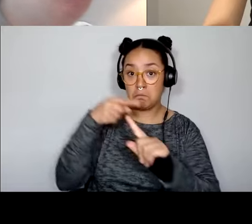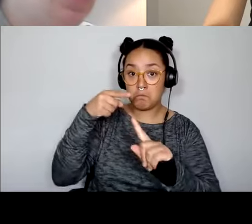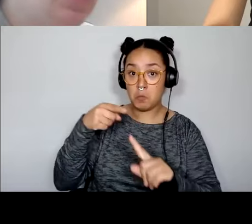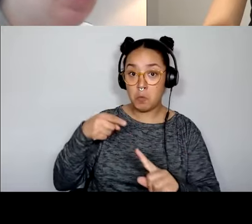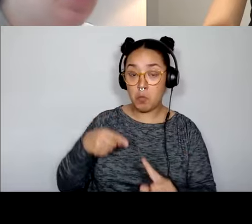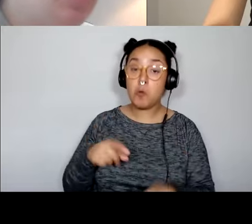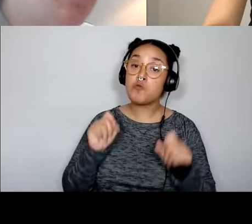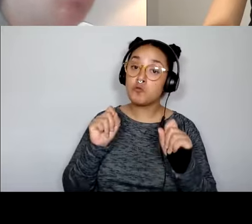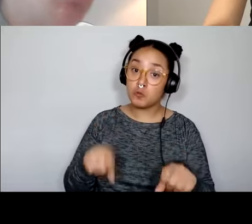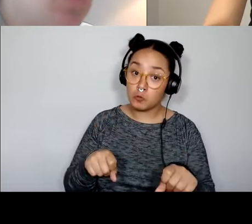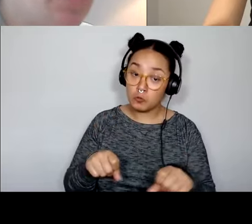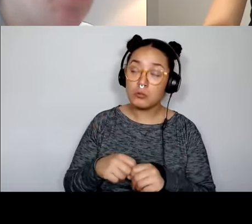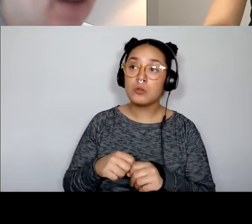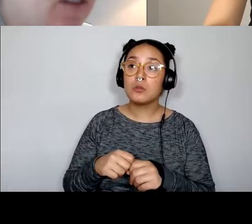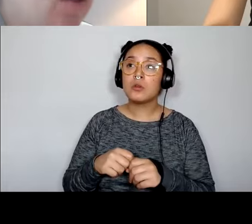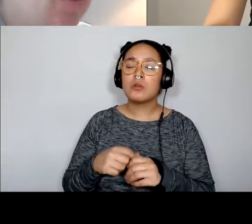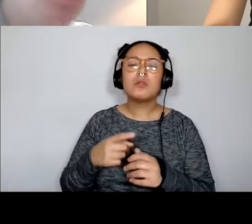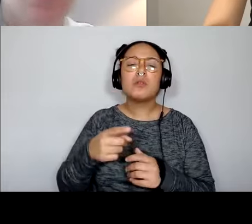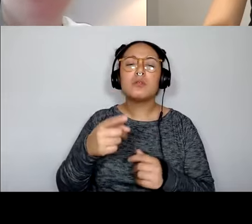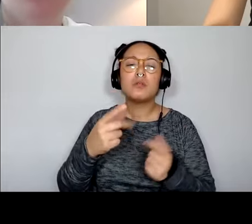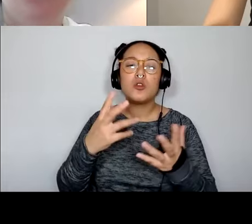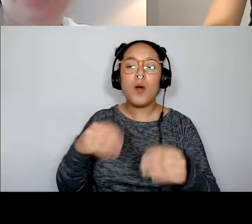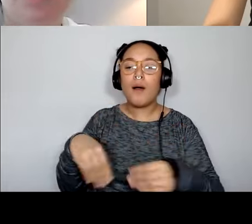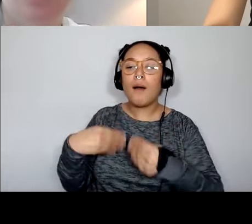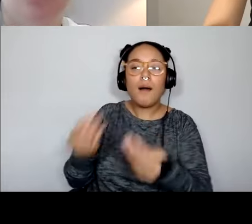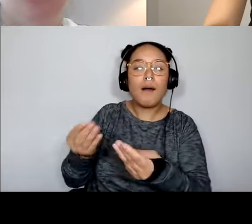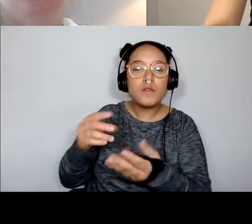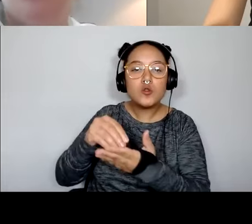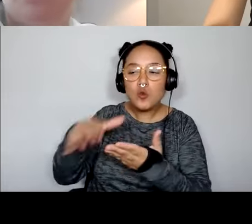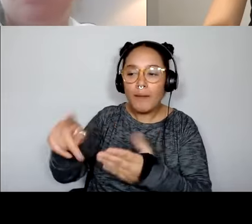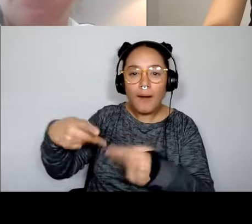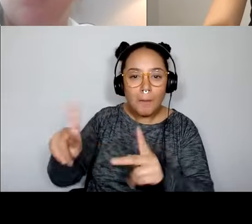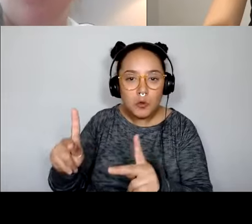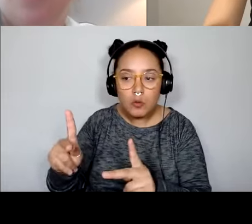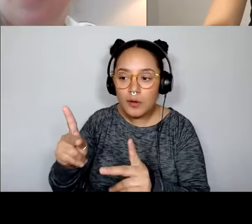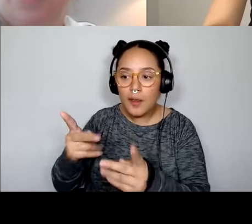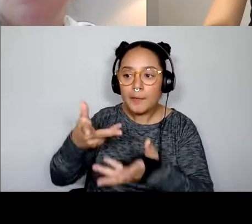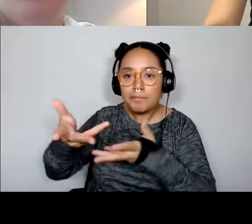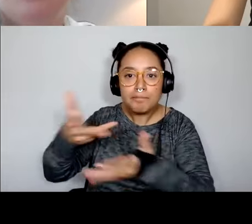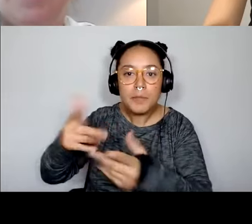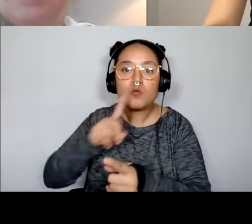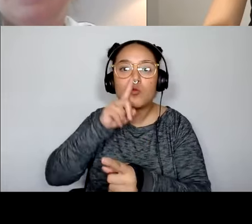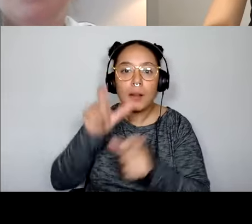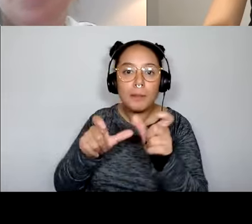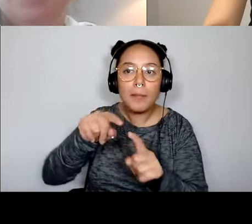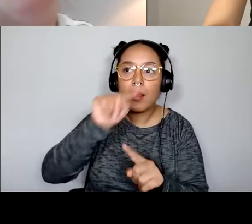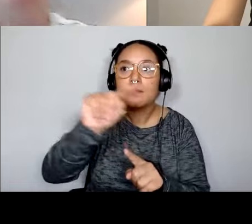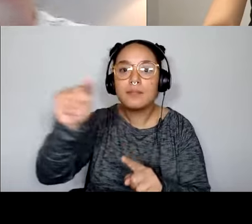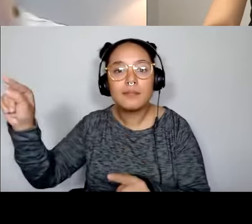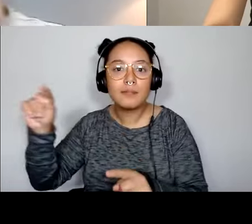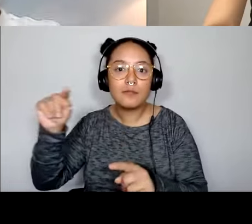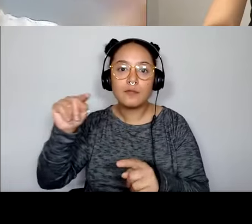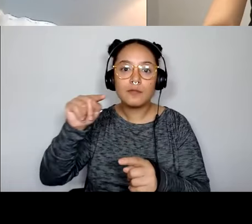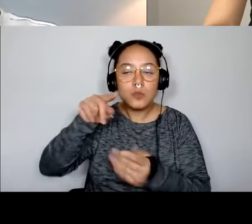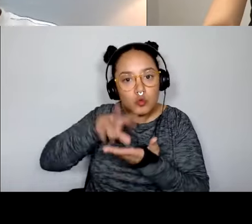you may, um, you, you want to provide the students with an opportunity to talk to real people, um, to gain insights